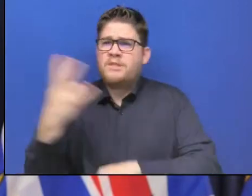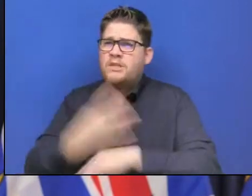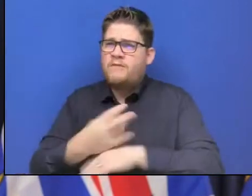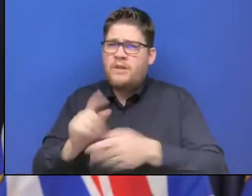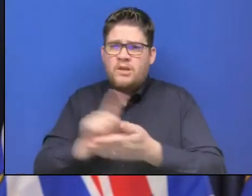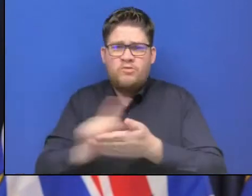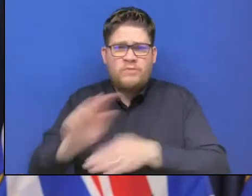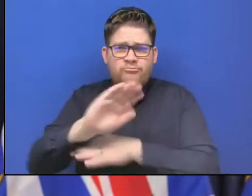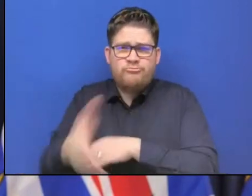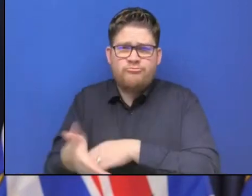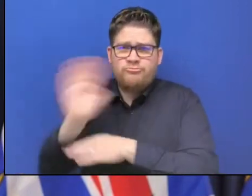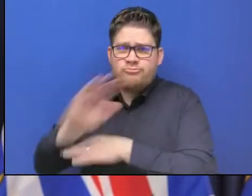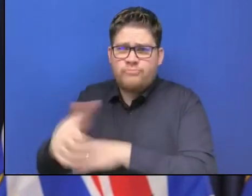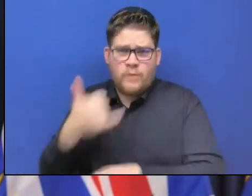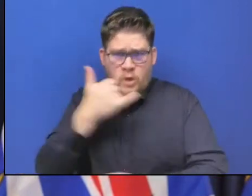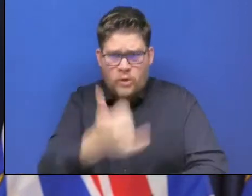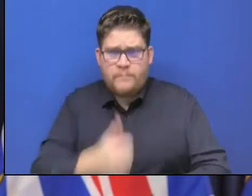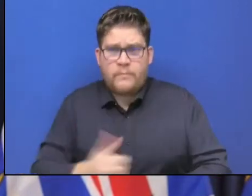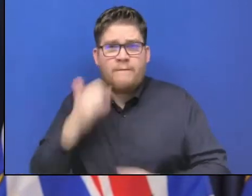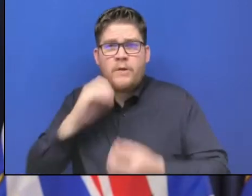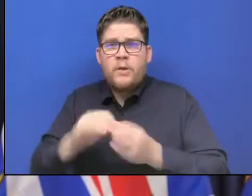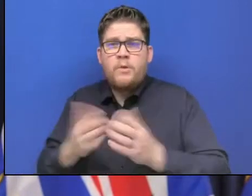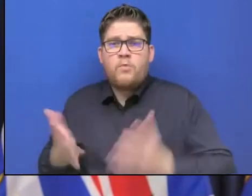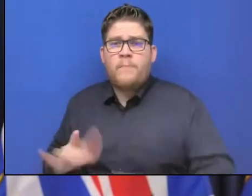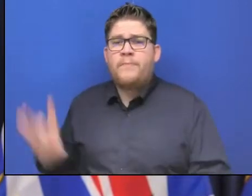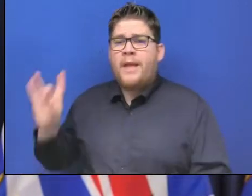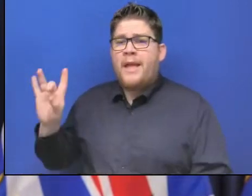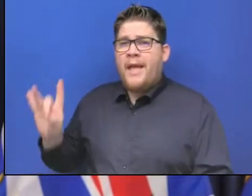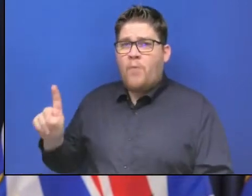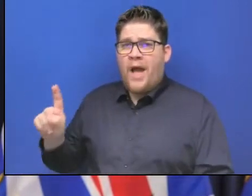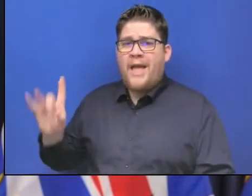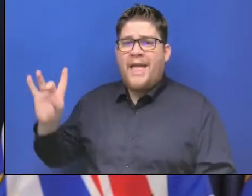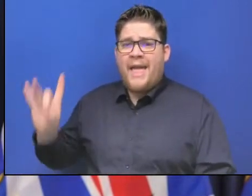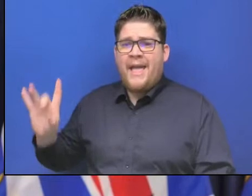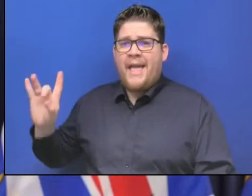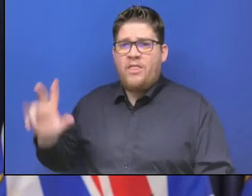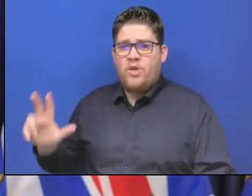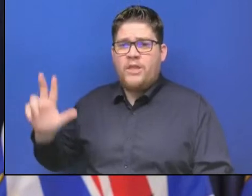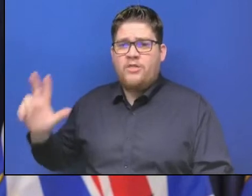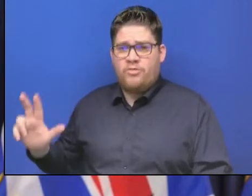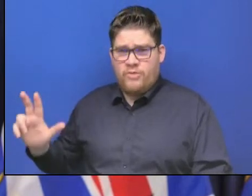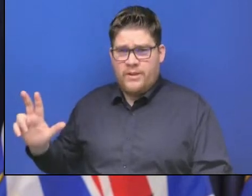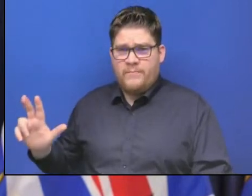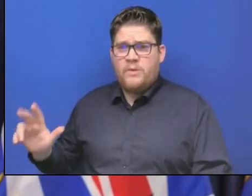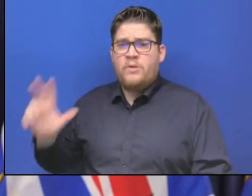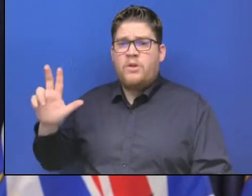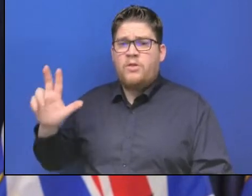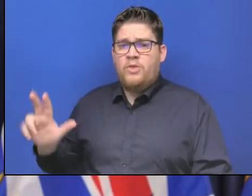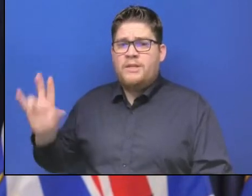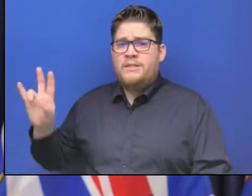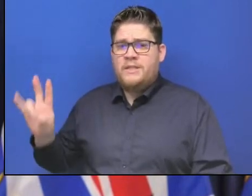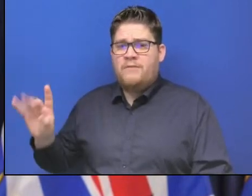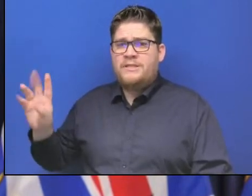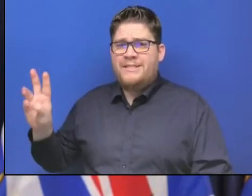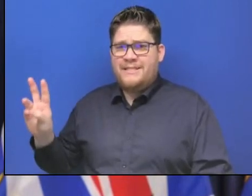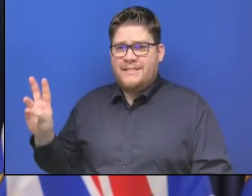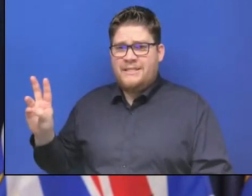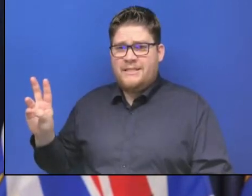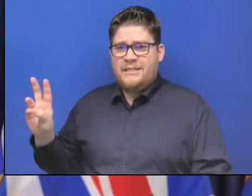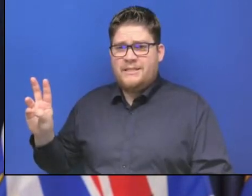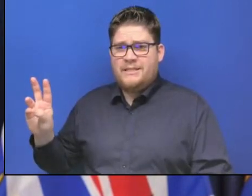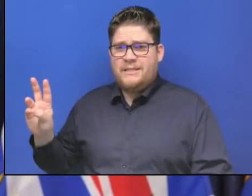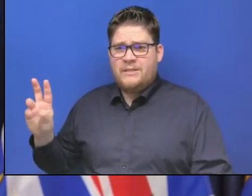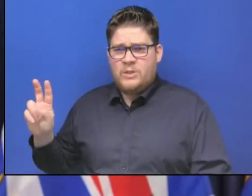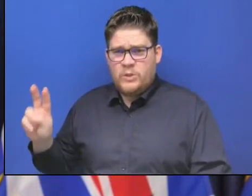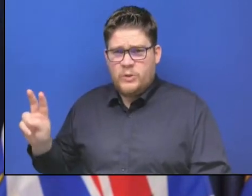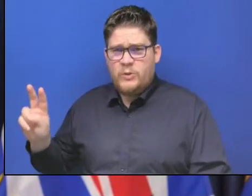-833-376-2452. As we face these challenges together,